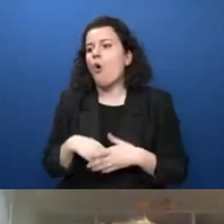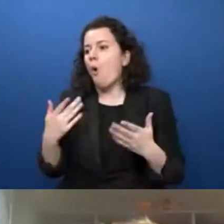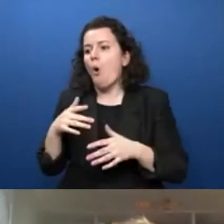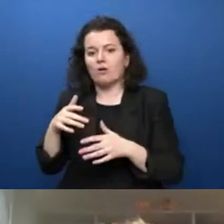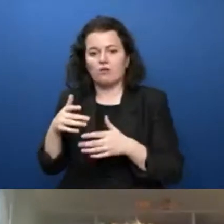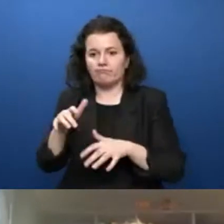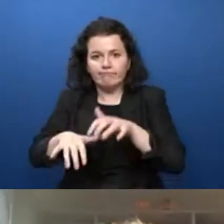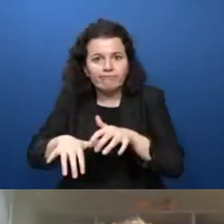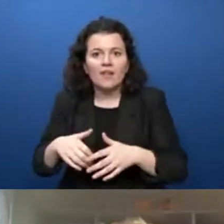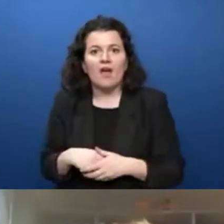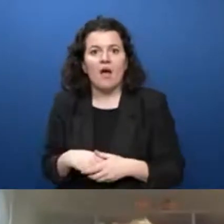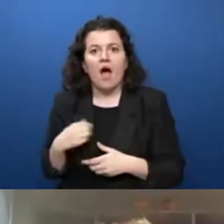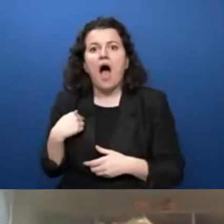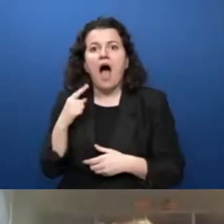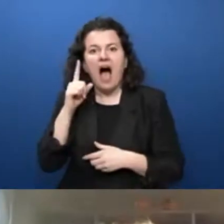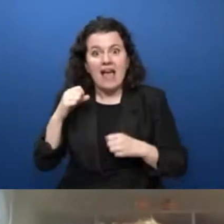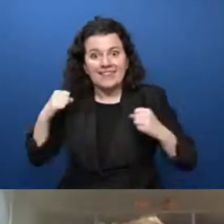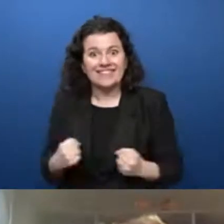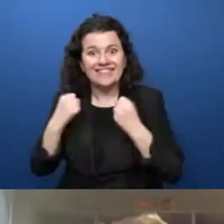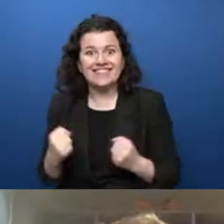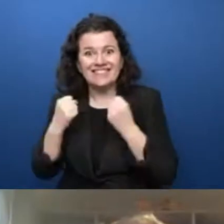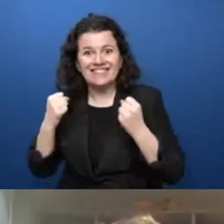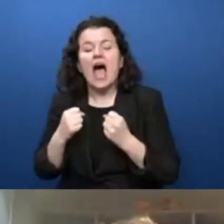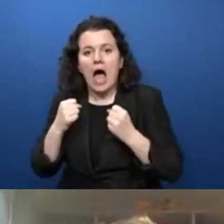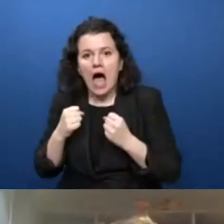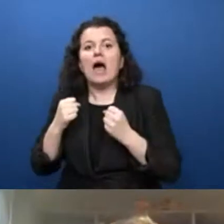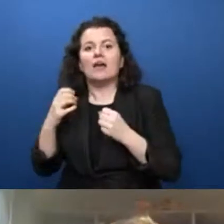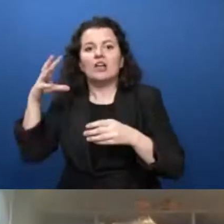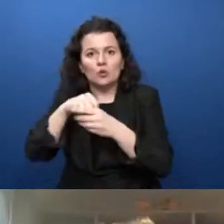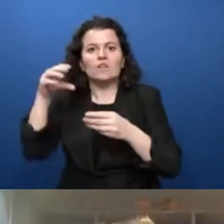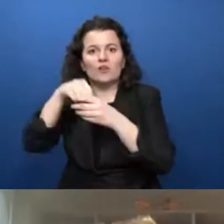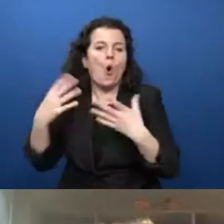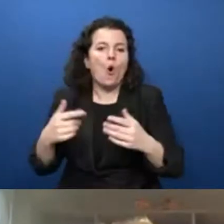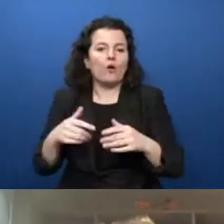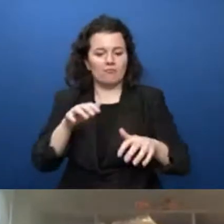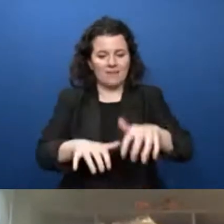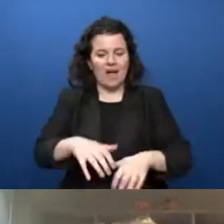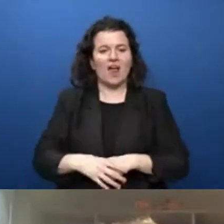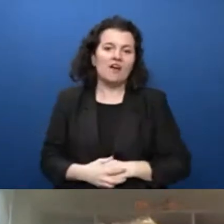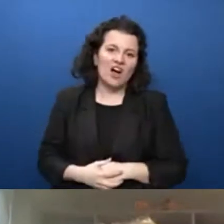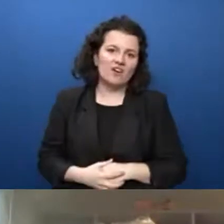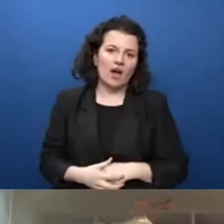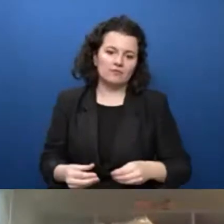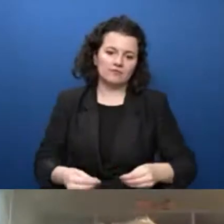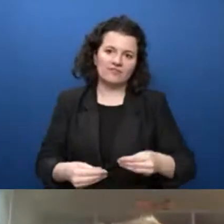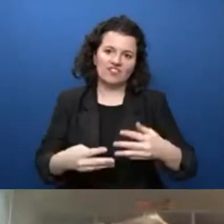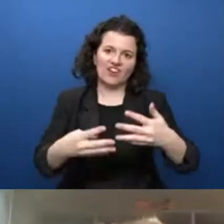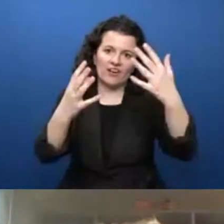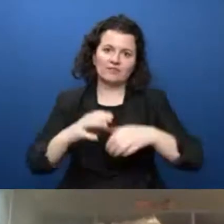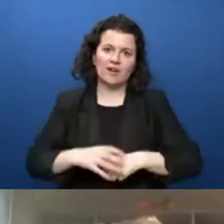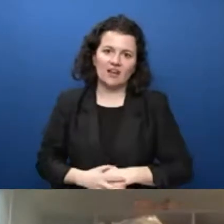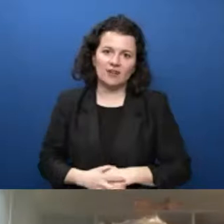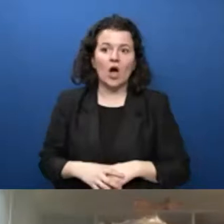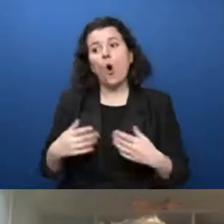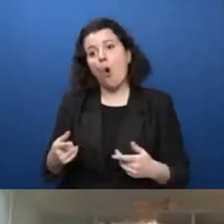explore, but you don't actually practice dictating your emails or actually having your emails dictated to you. You don't practice